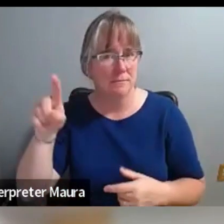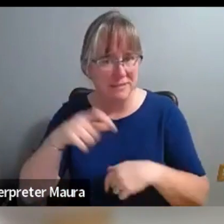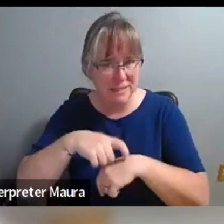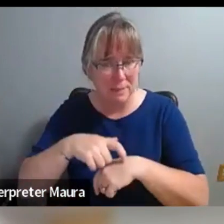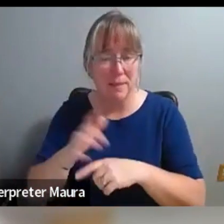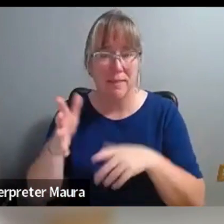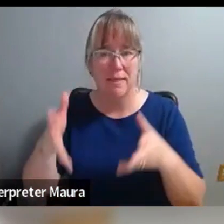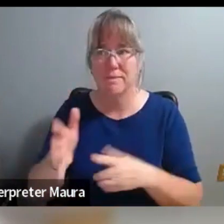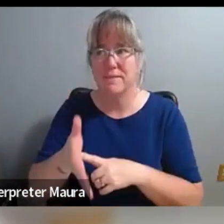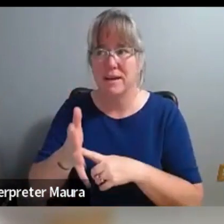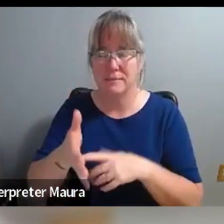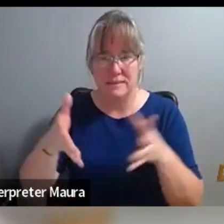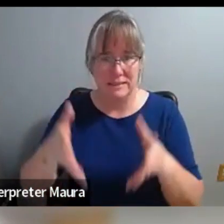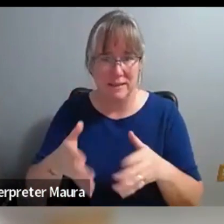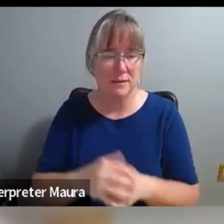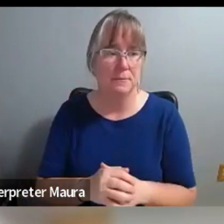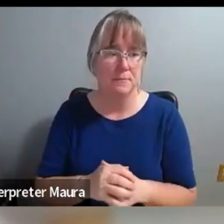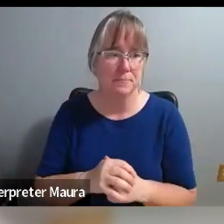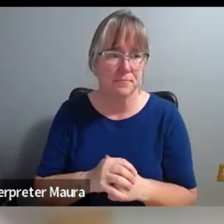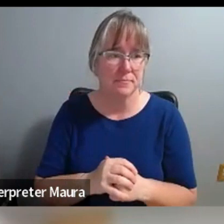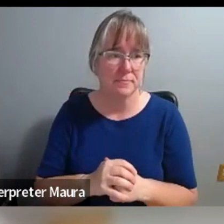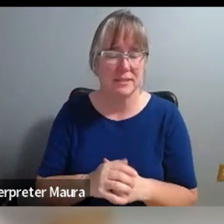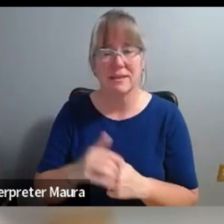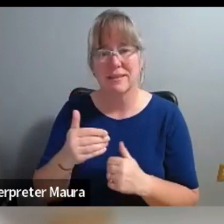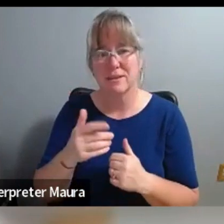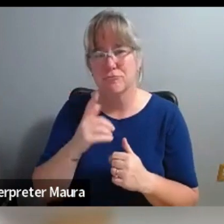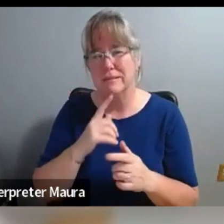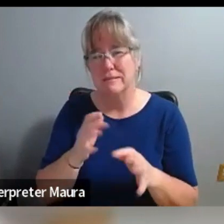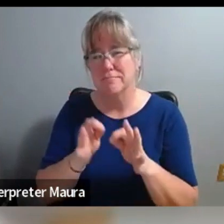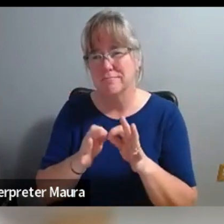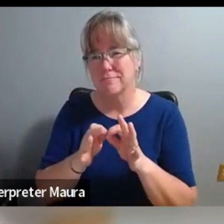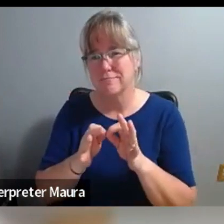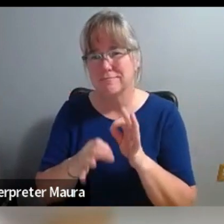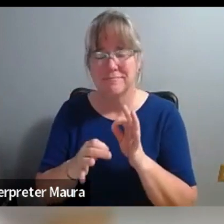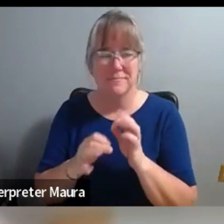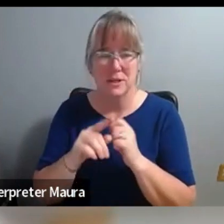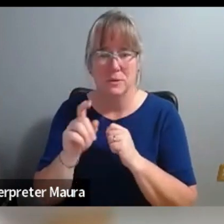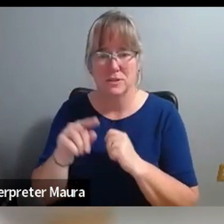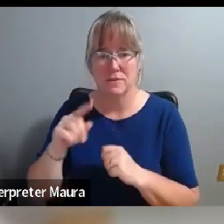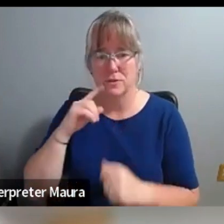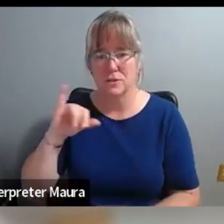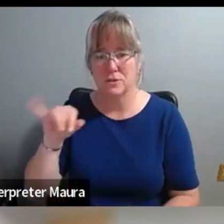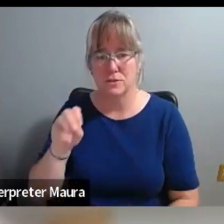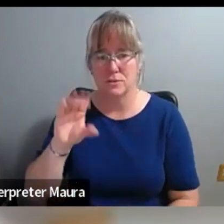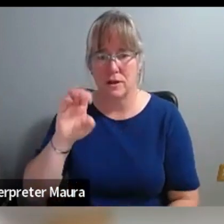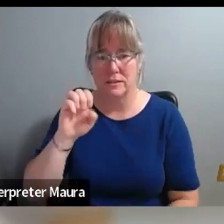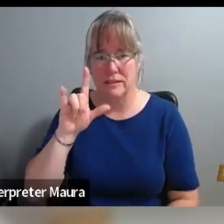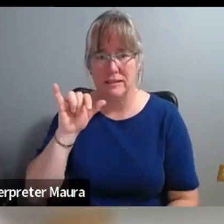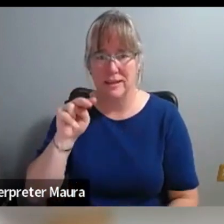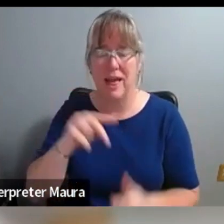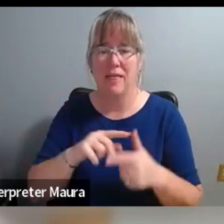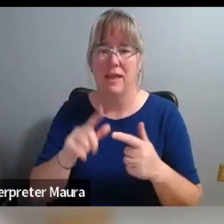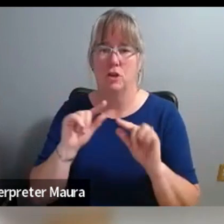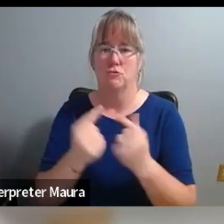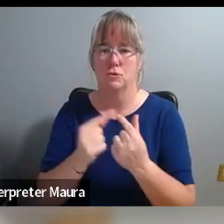got five minutes left in our event. I'm going to ask a relatively simple question for Jocelyn, and then I have a group question before